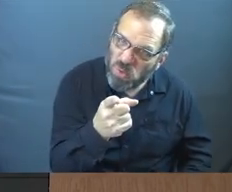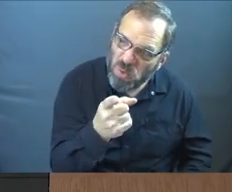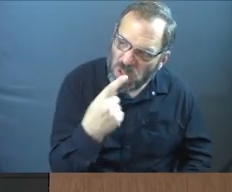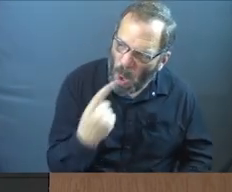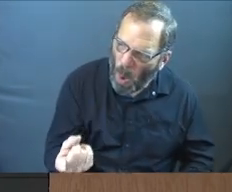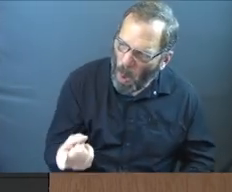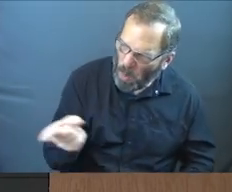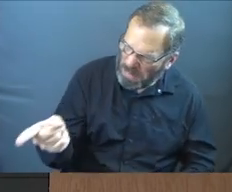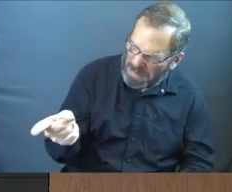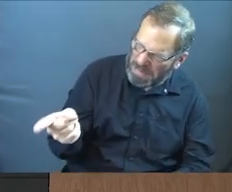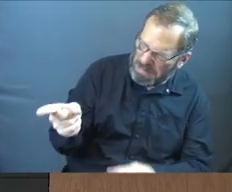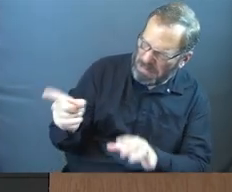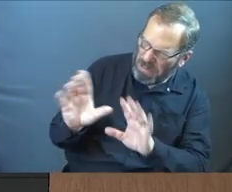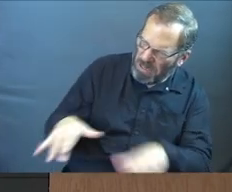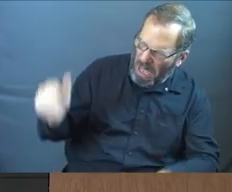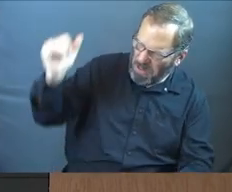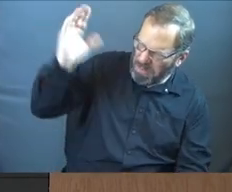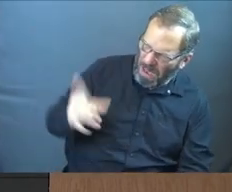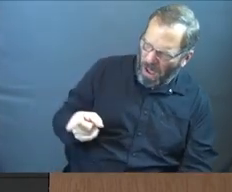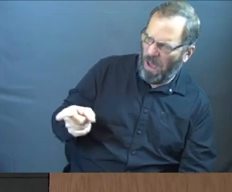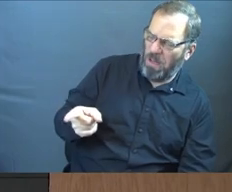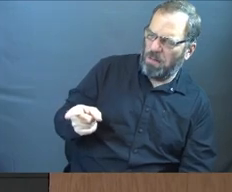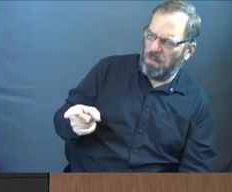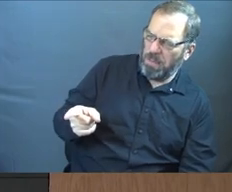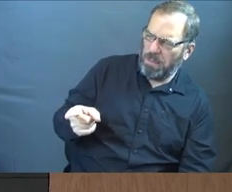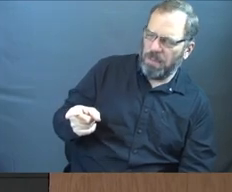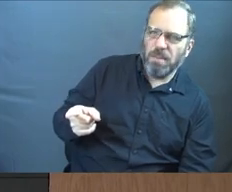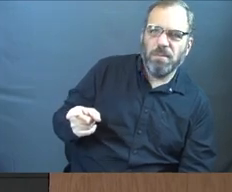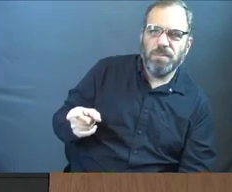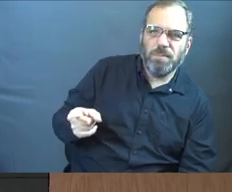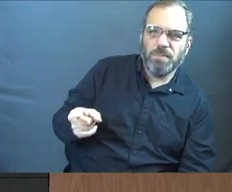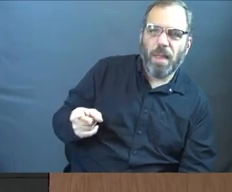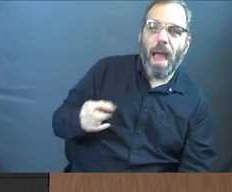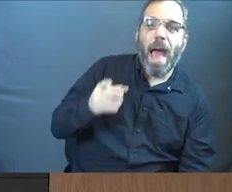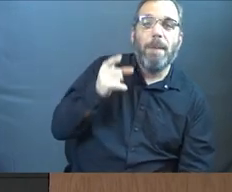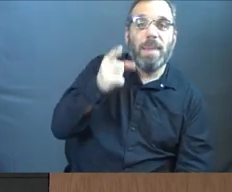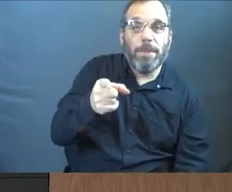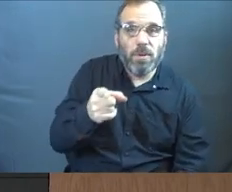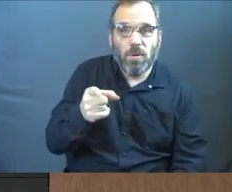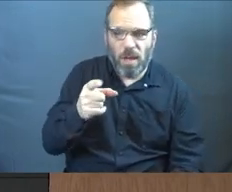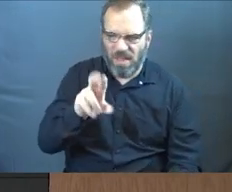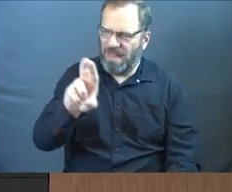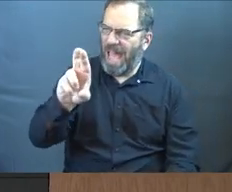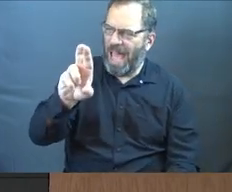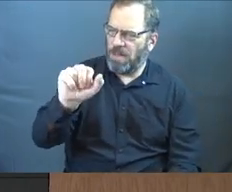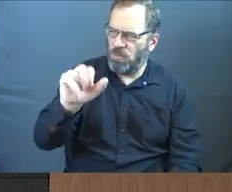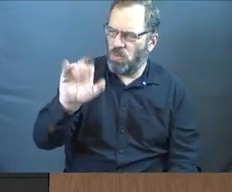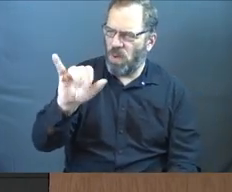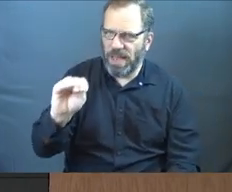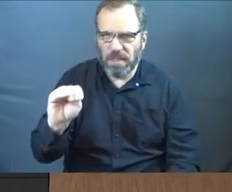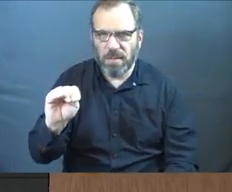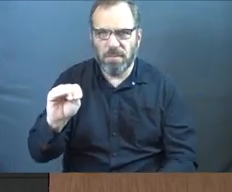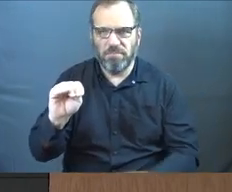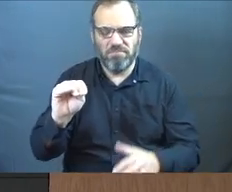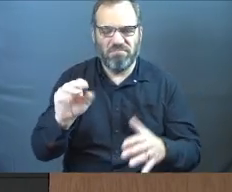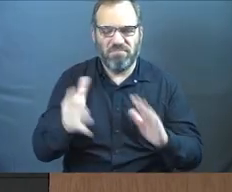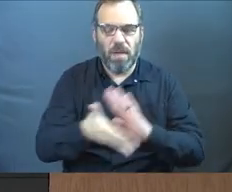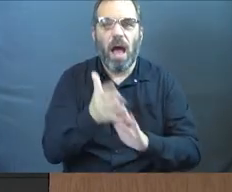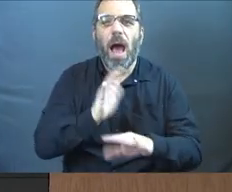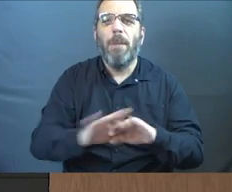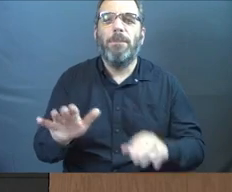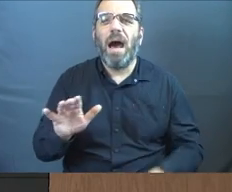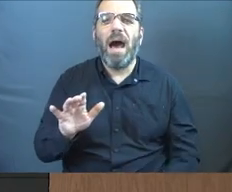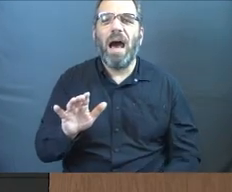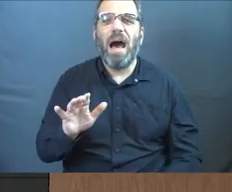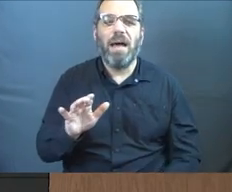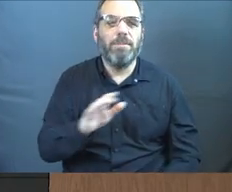this one's a child of God. God, and maybe you can get the racism thing down, but you can't get the